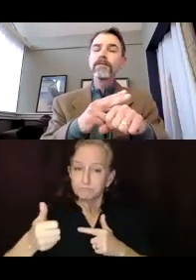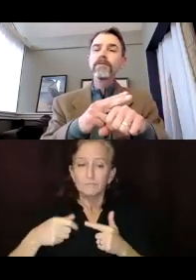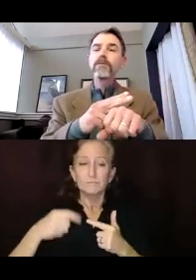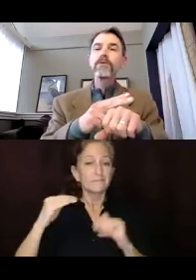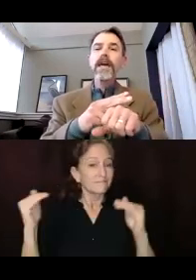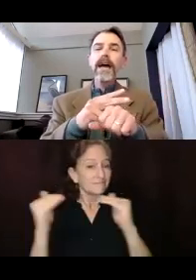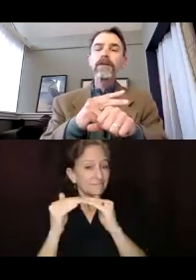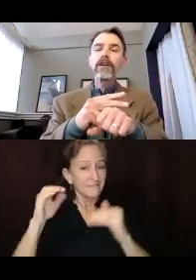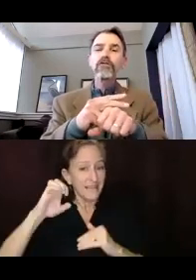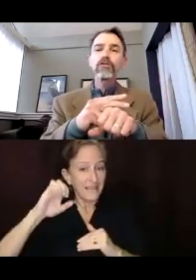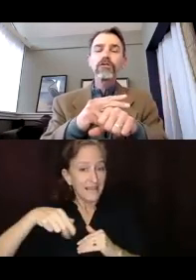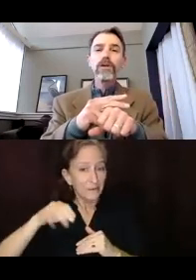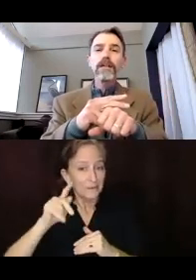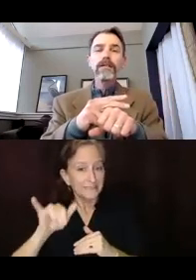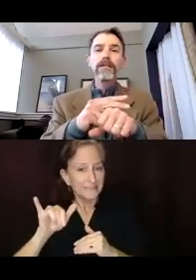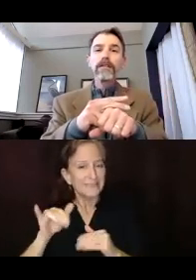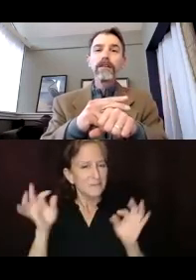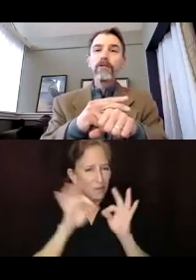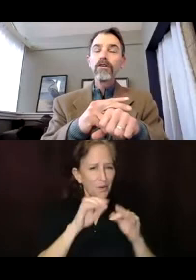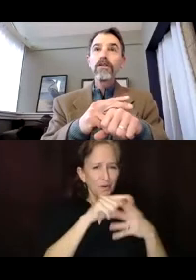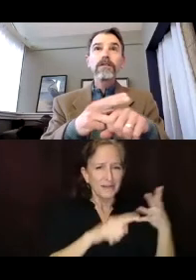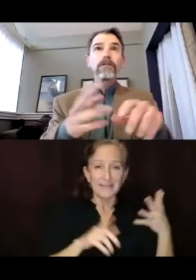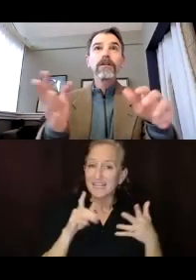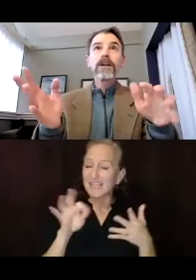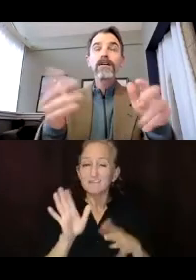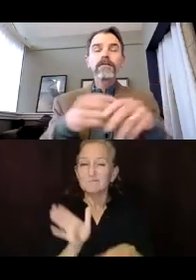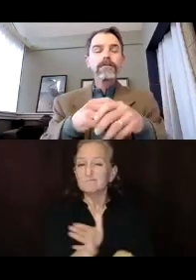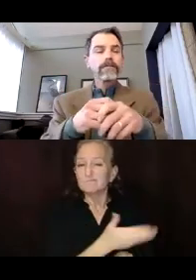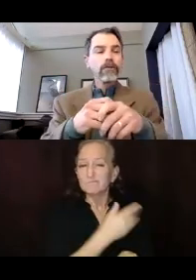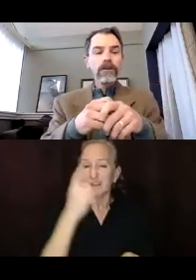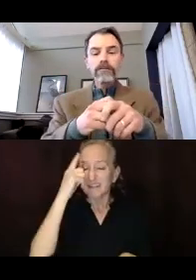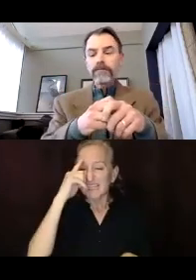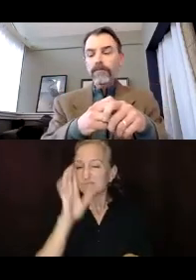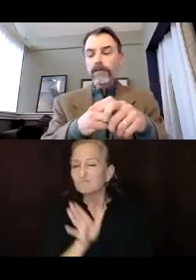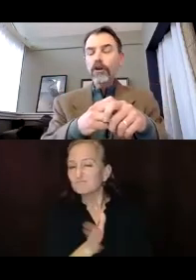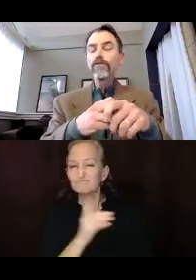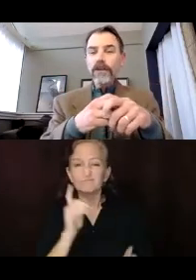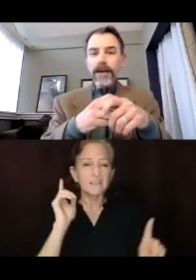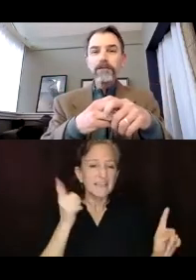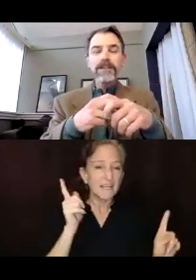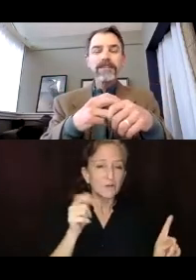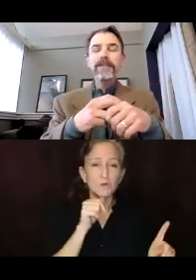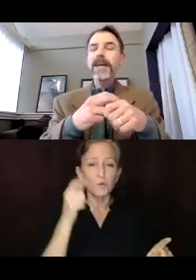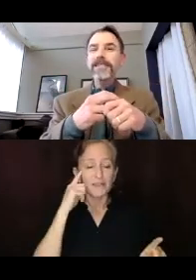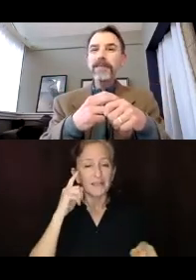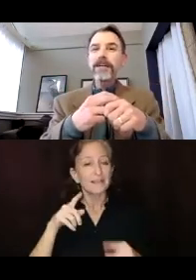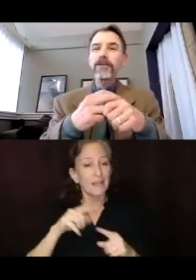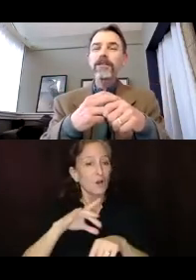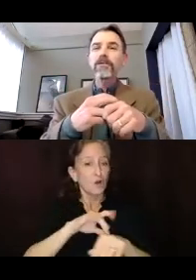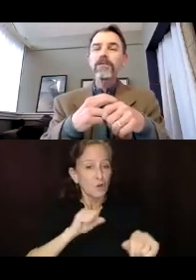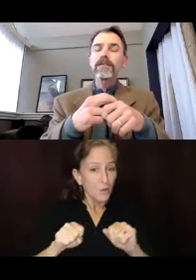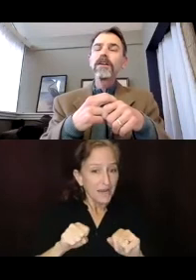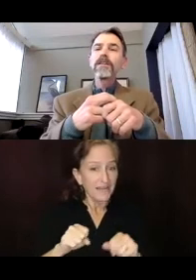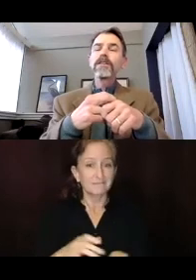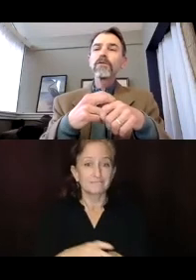then when we have a large earthquake or, or, or COVID, I was going to see a pandemic or